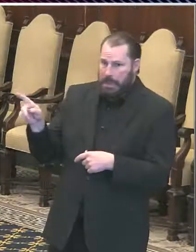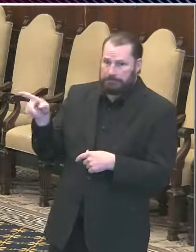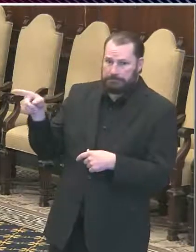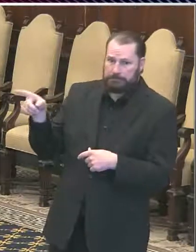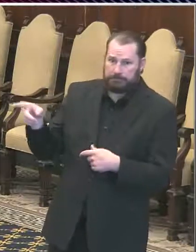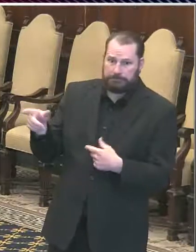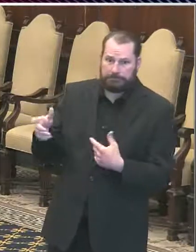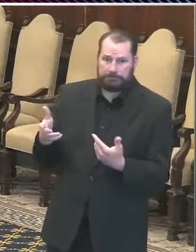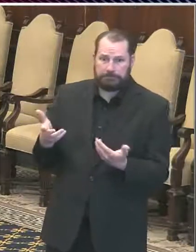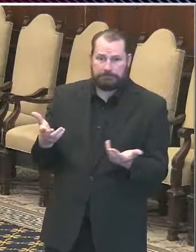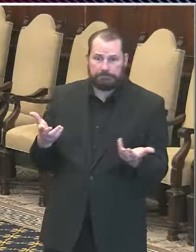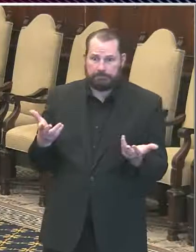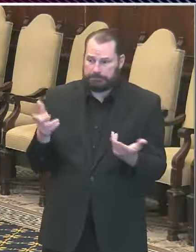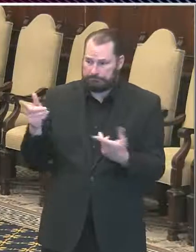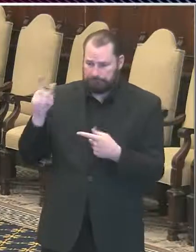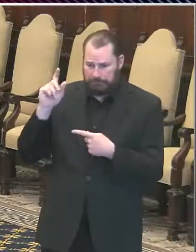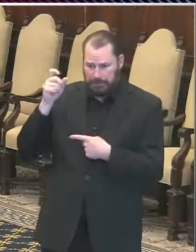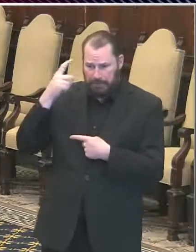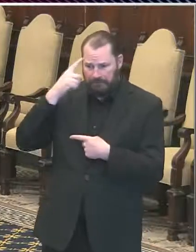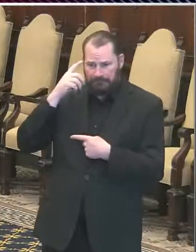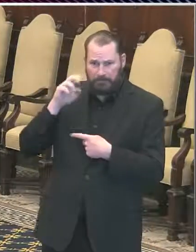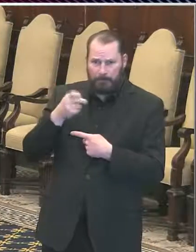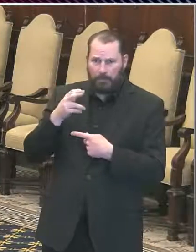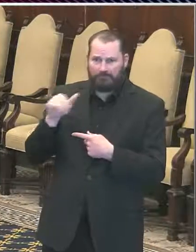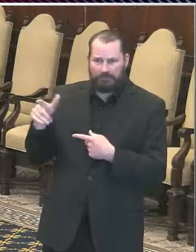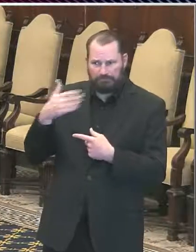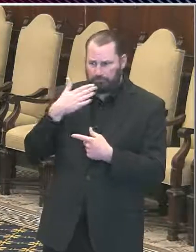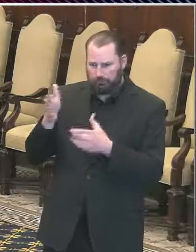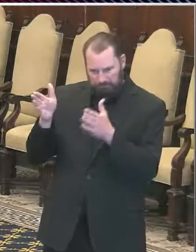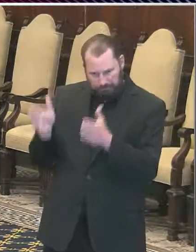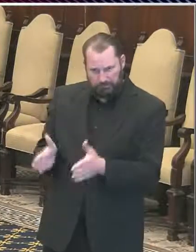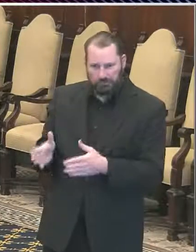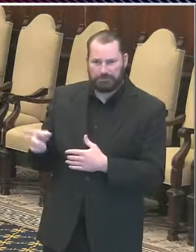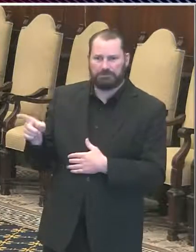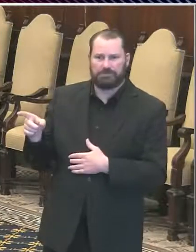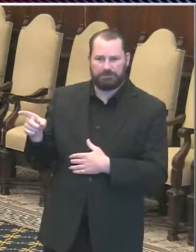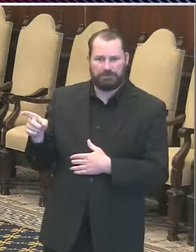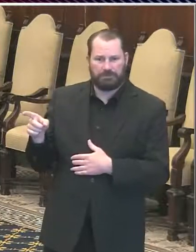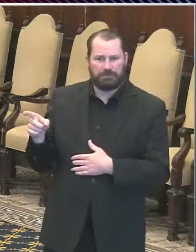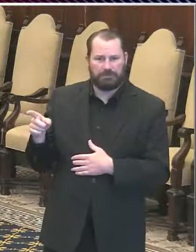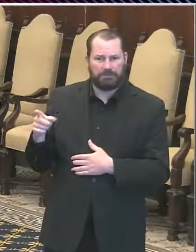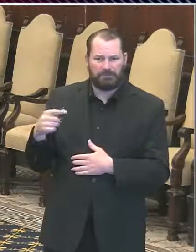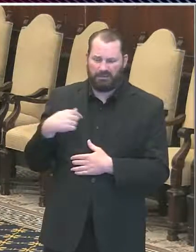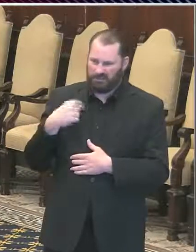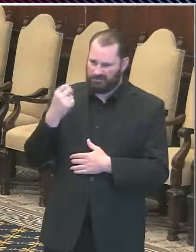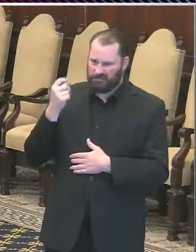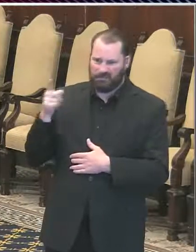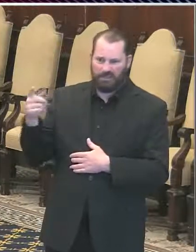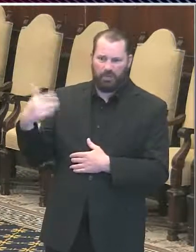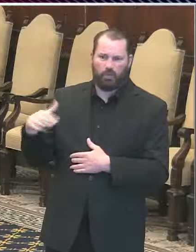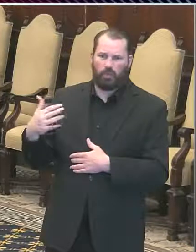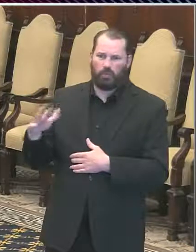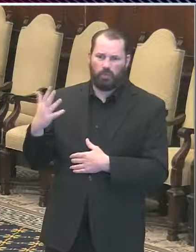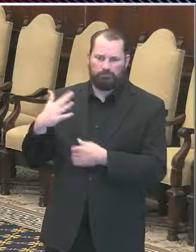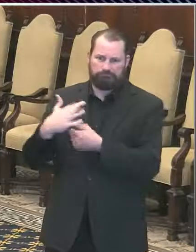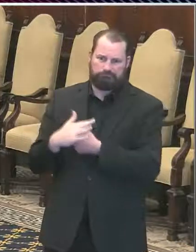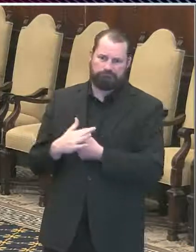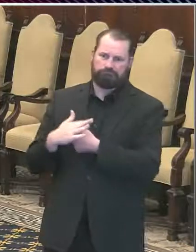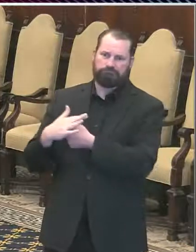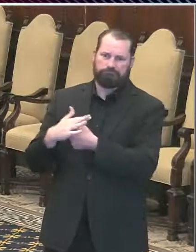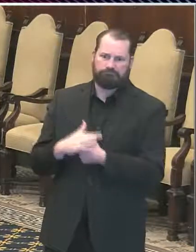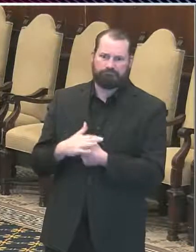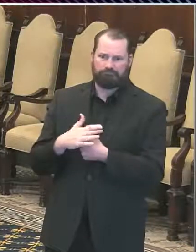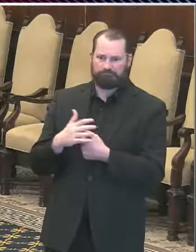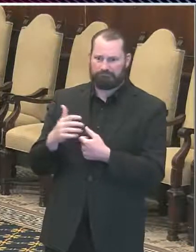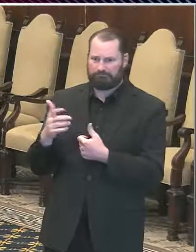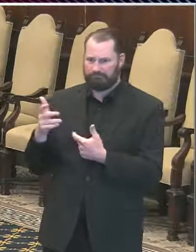a very good governor. I know there's pressure on him and others from the southern part of New